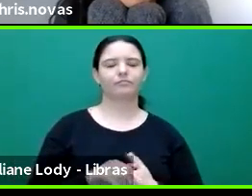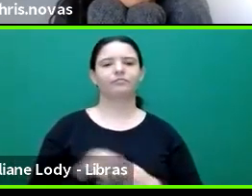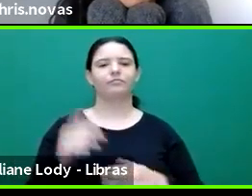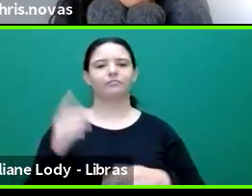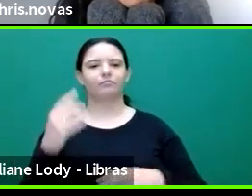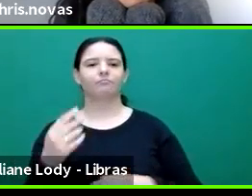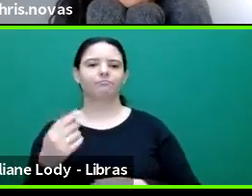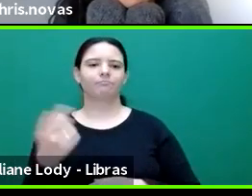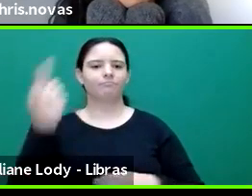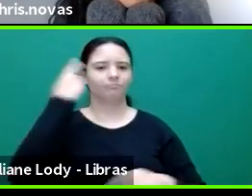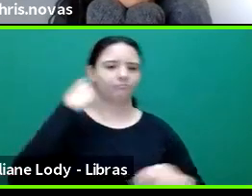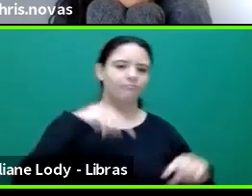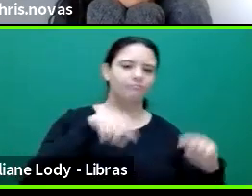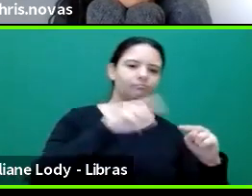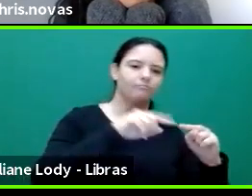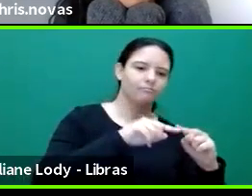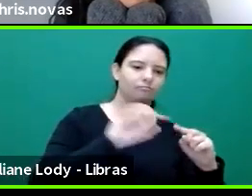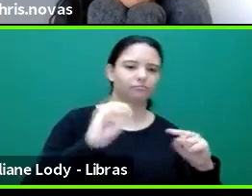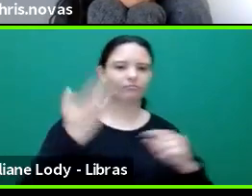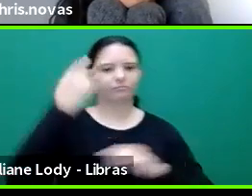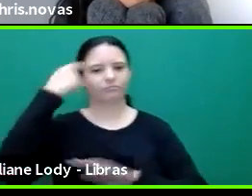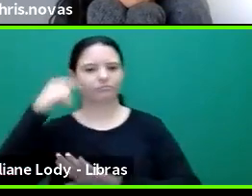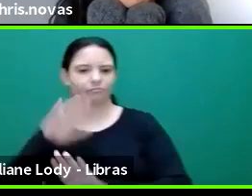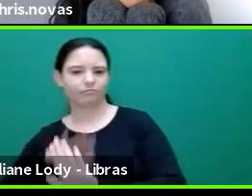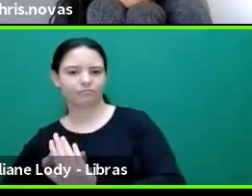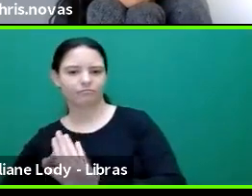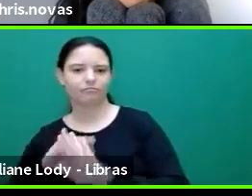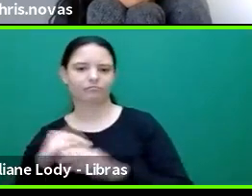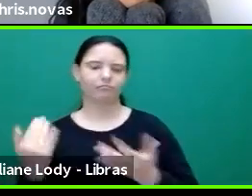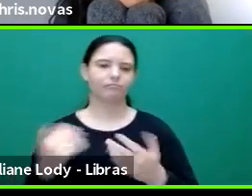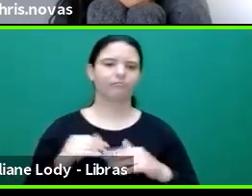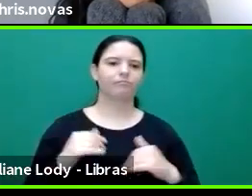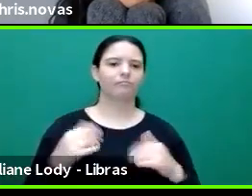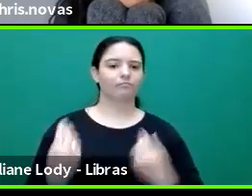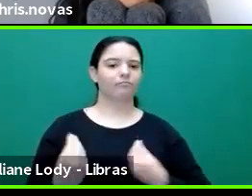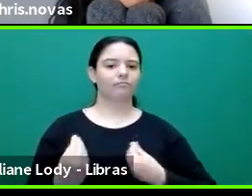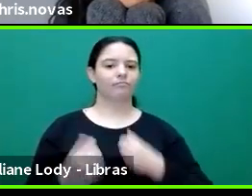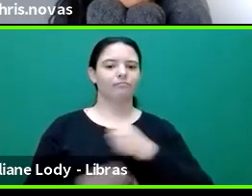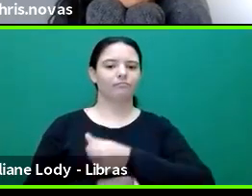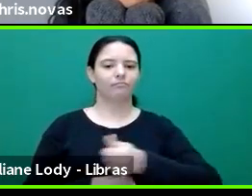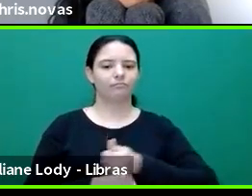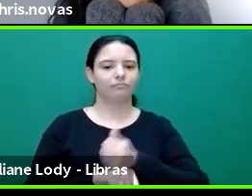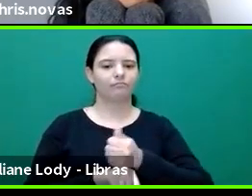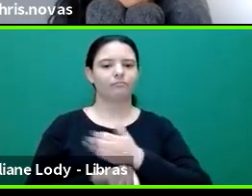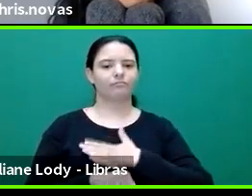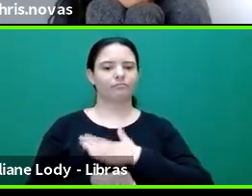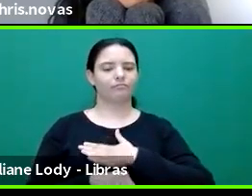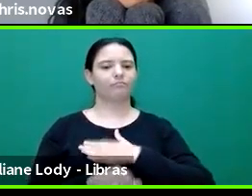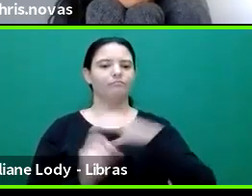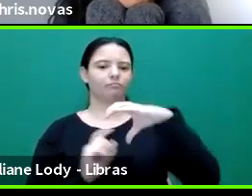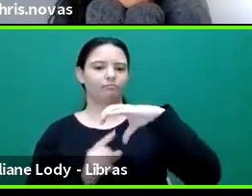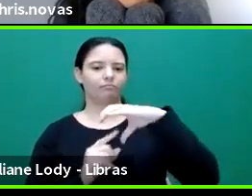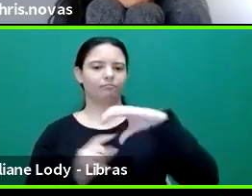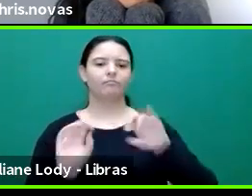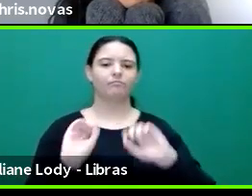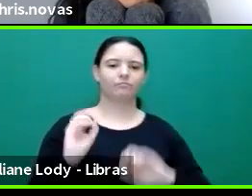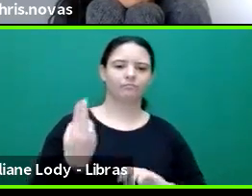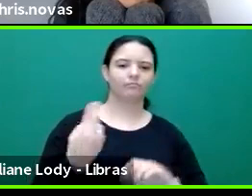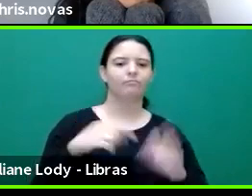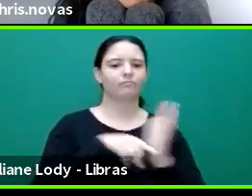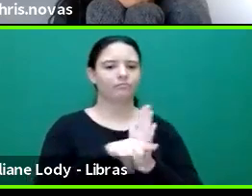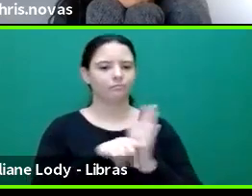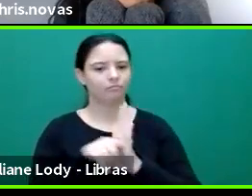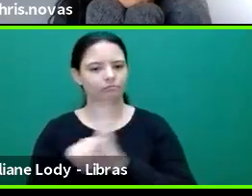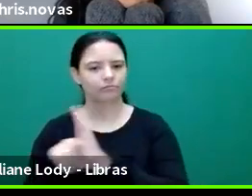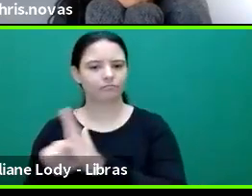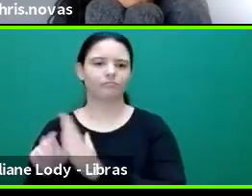part of my professional life, both clinically and in my research. And I think